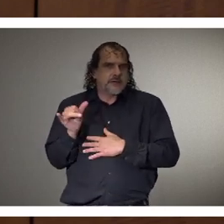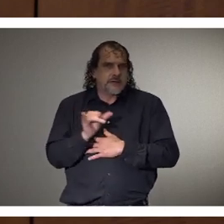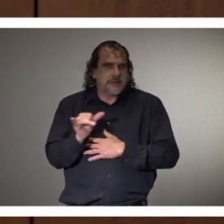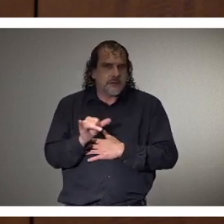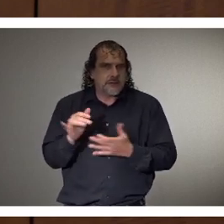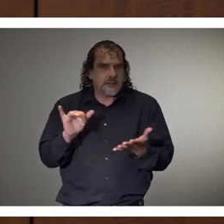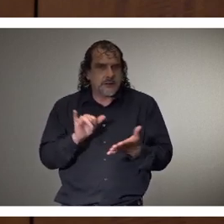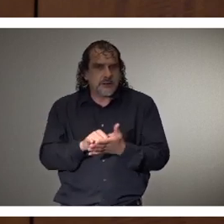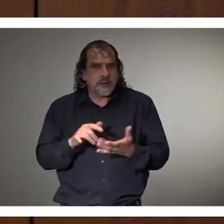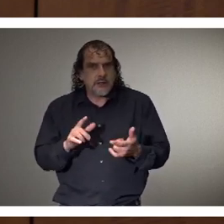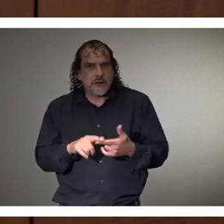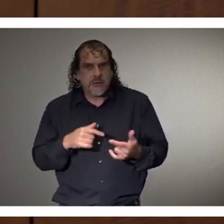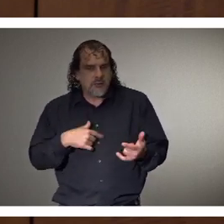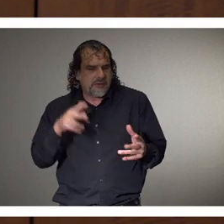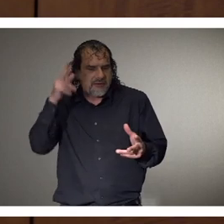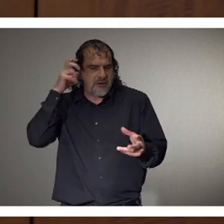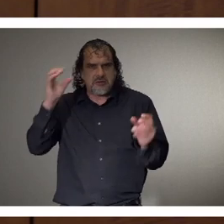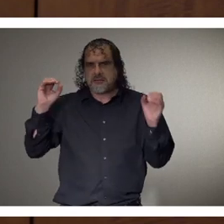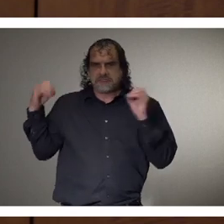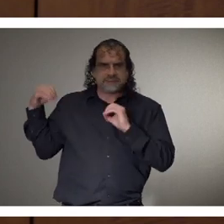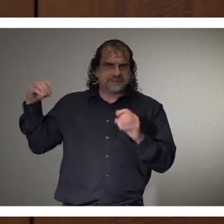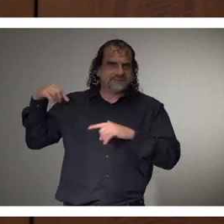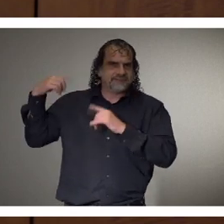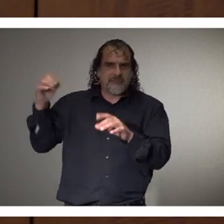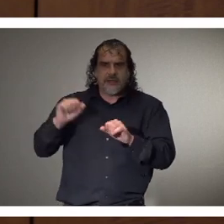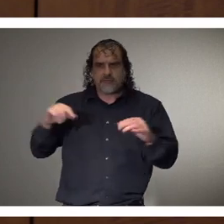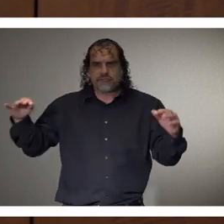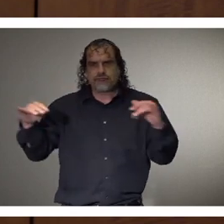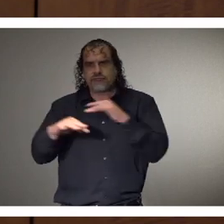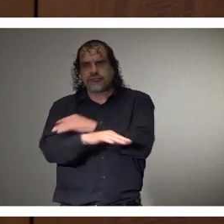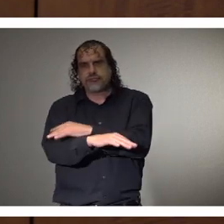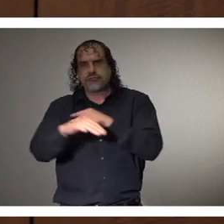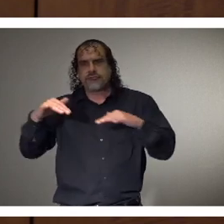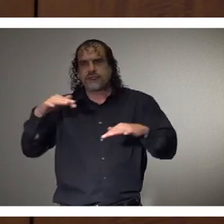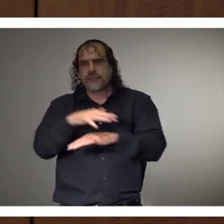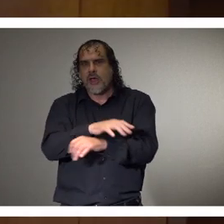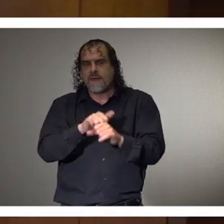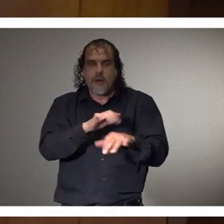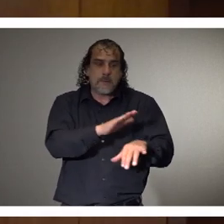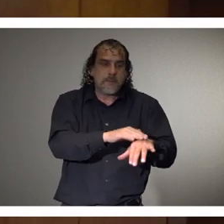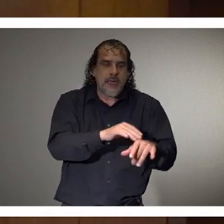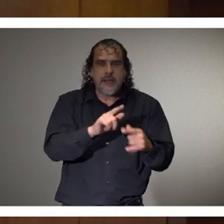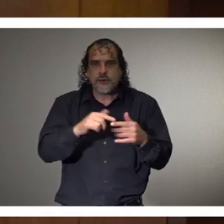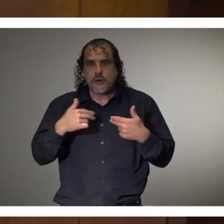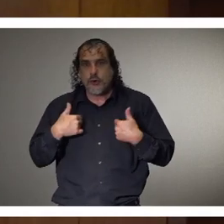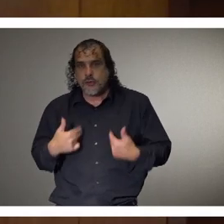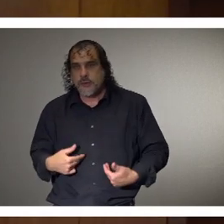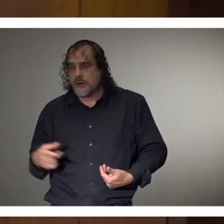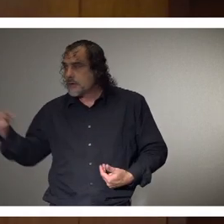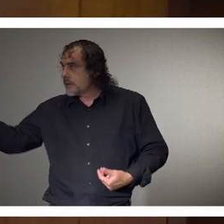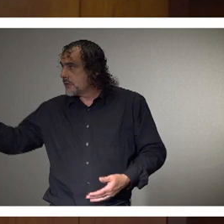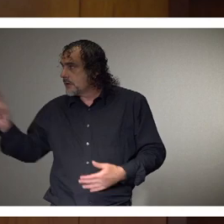data that indicates that there can be transmission from your pets. Dr. Byers. Yes, sir.